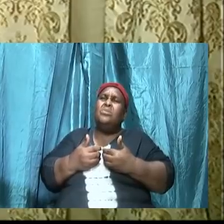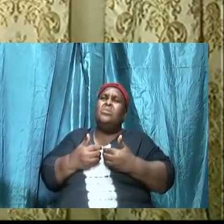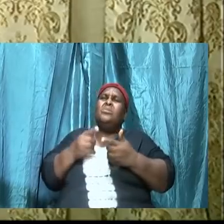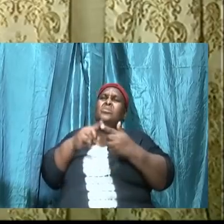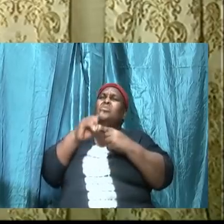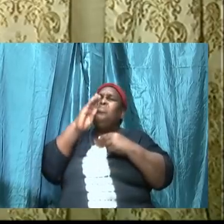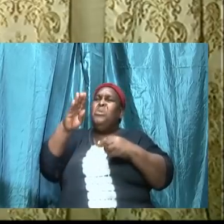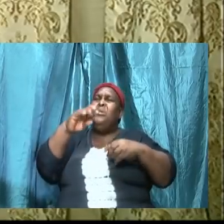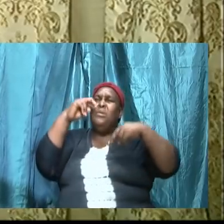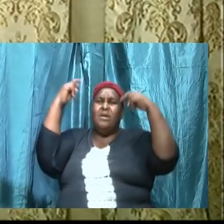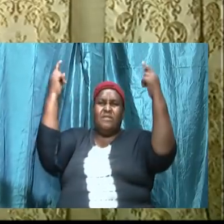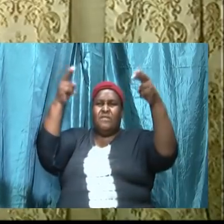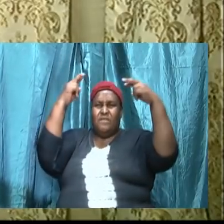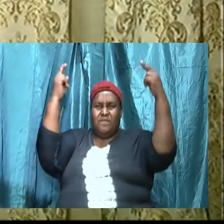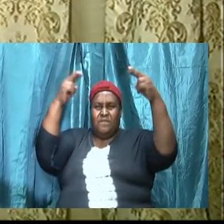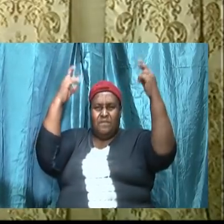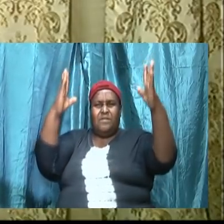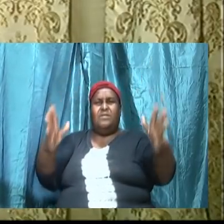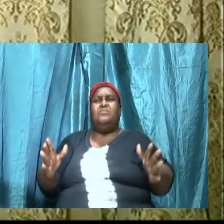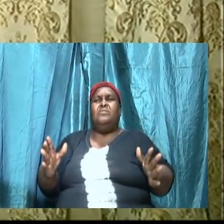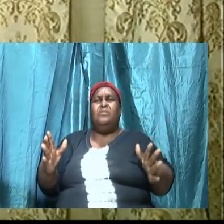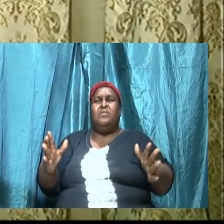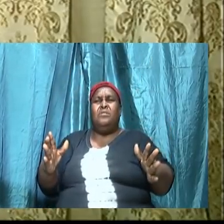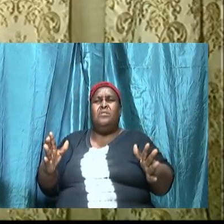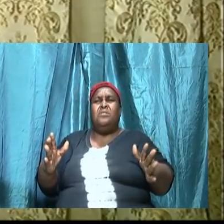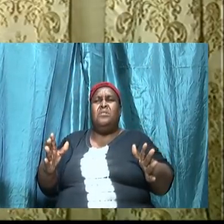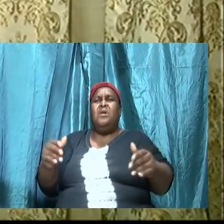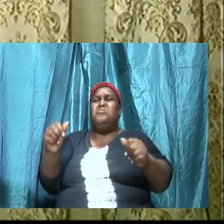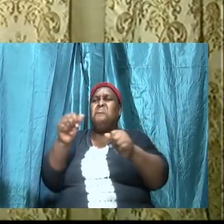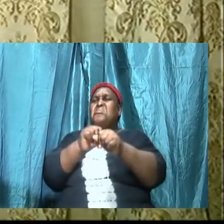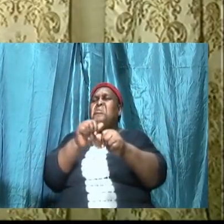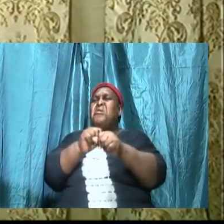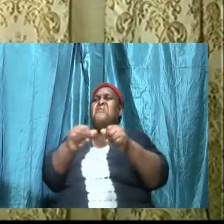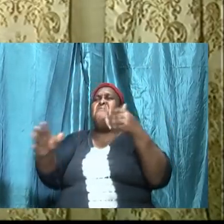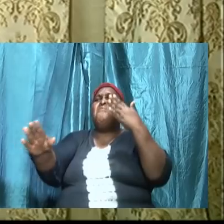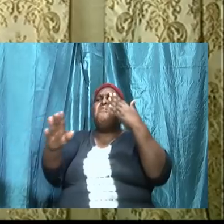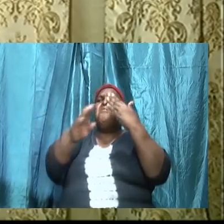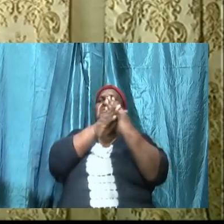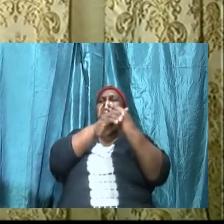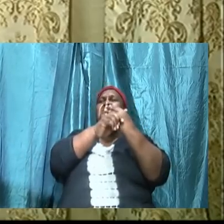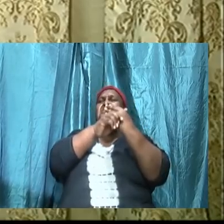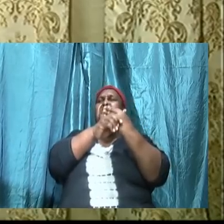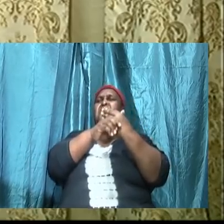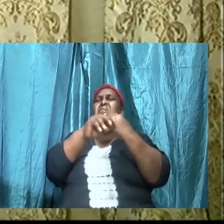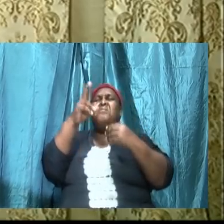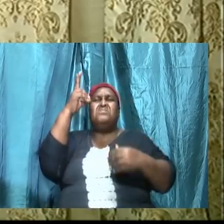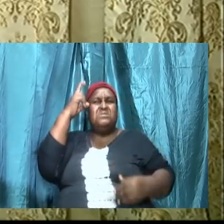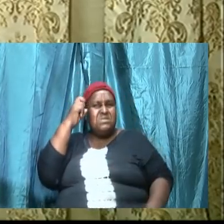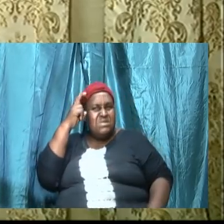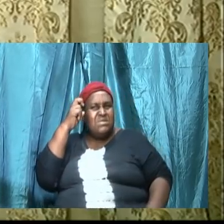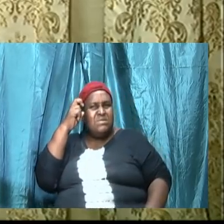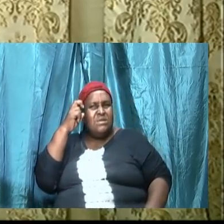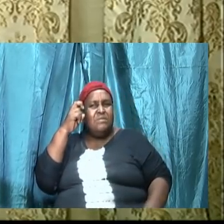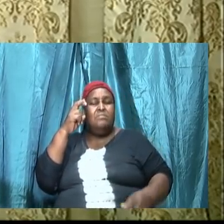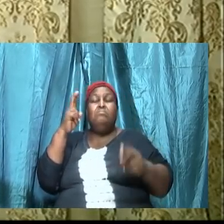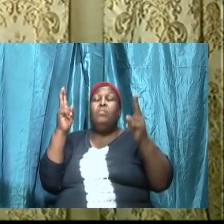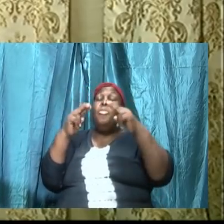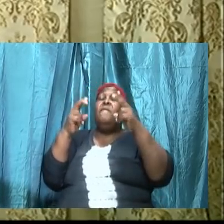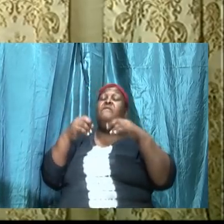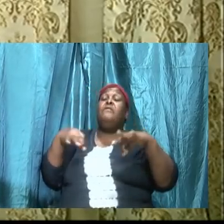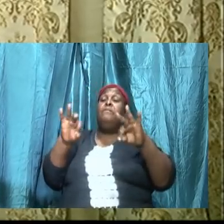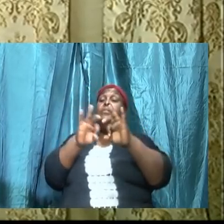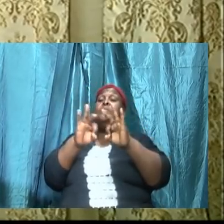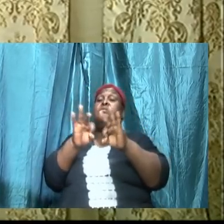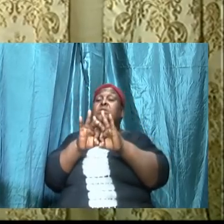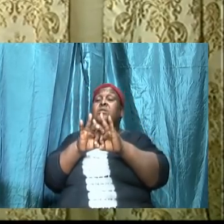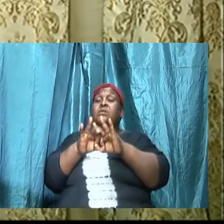overcome and every attack attack the devil it's very important that we understand